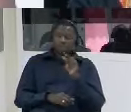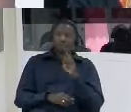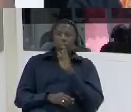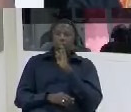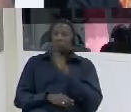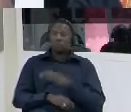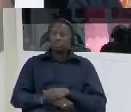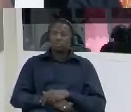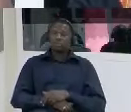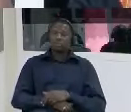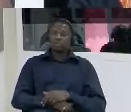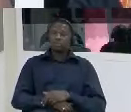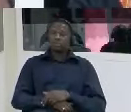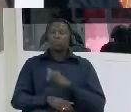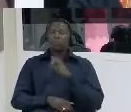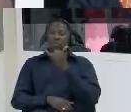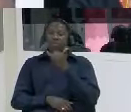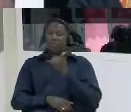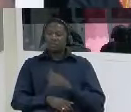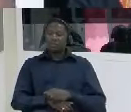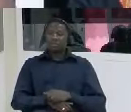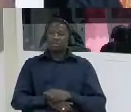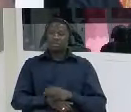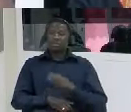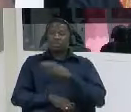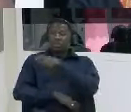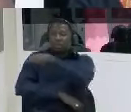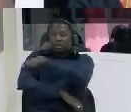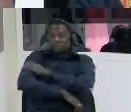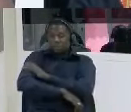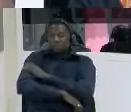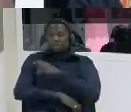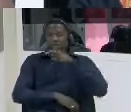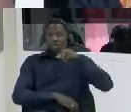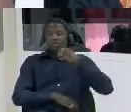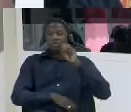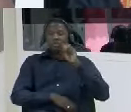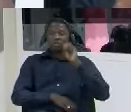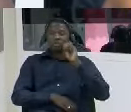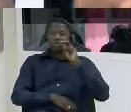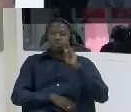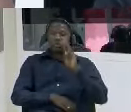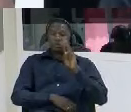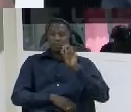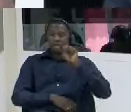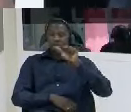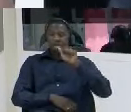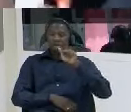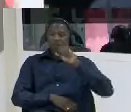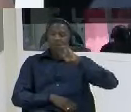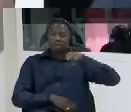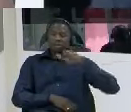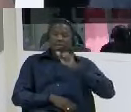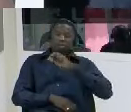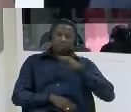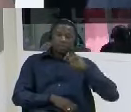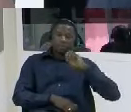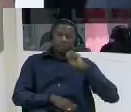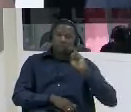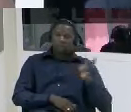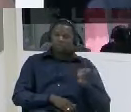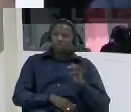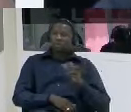torturers were tumultamba captain musa jamme michael sankoria uh malik jata